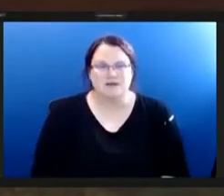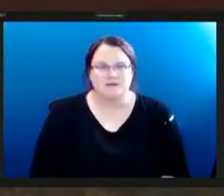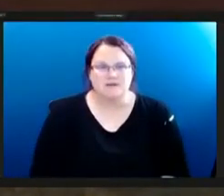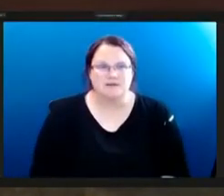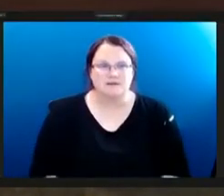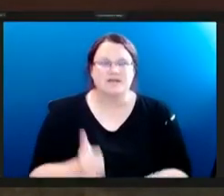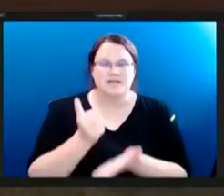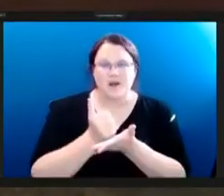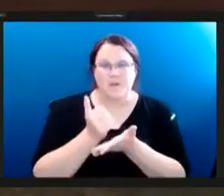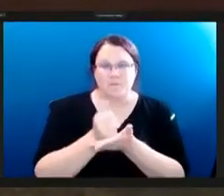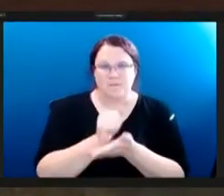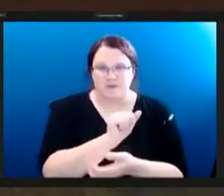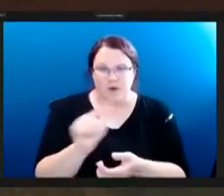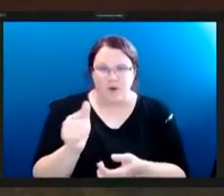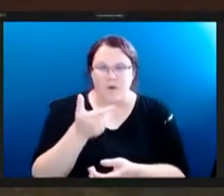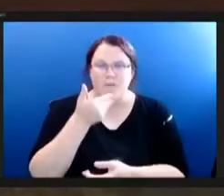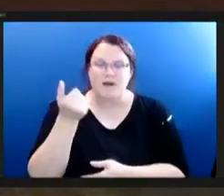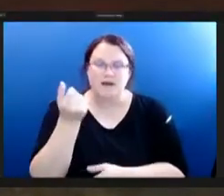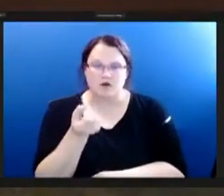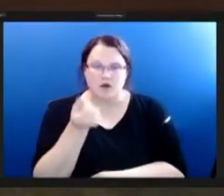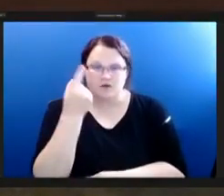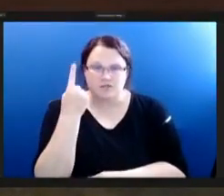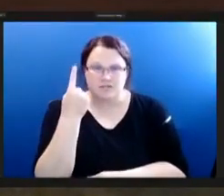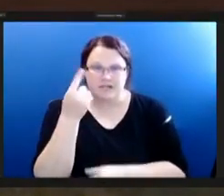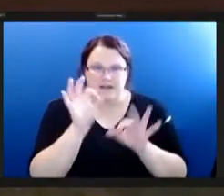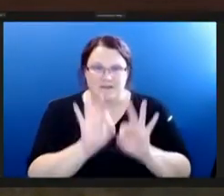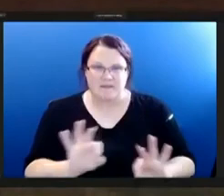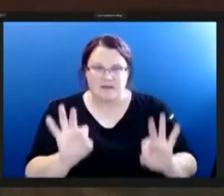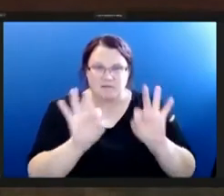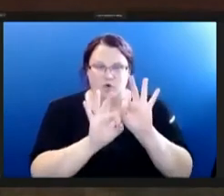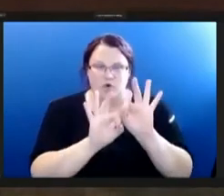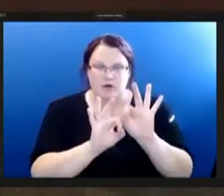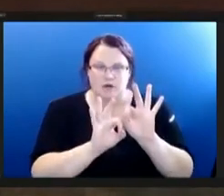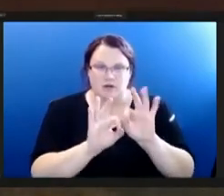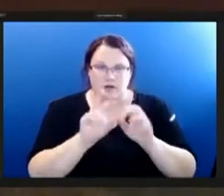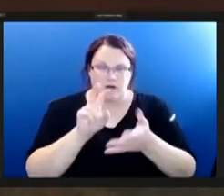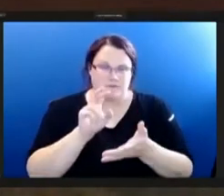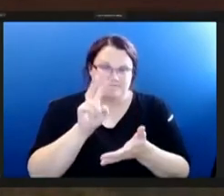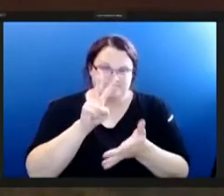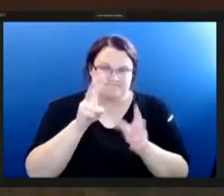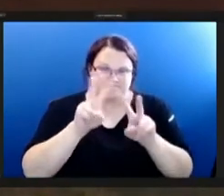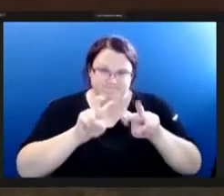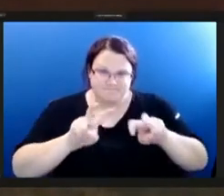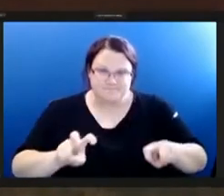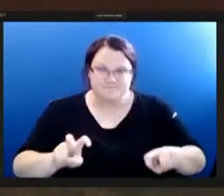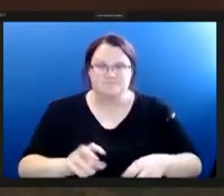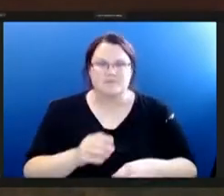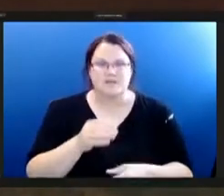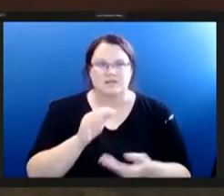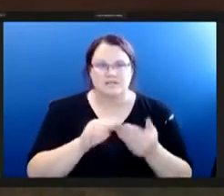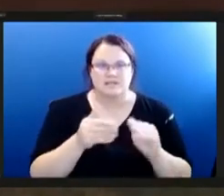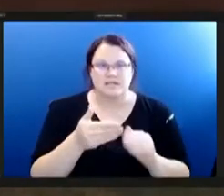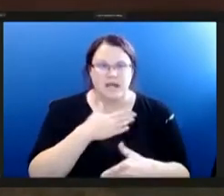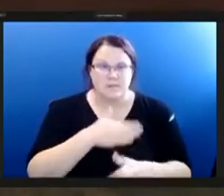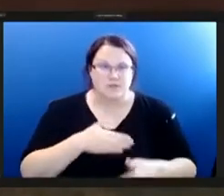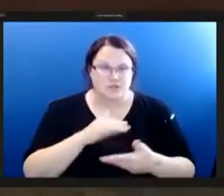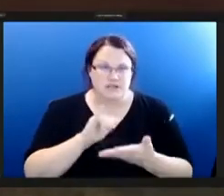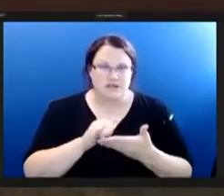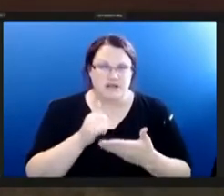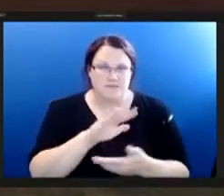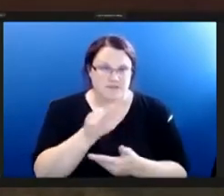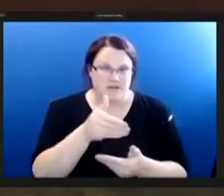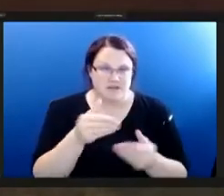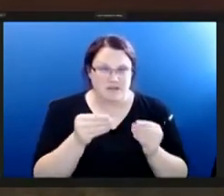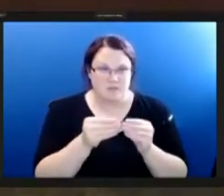us better understand um the importance of investing in our food system in the city appreciate it anything else